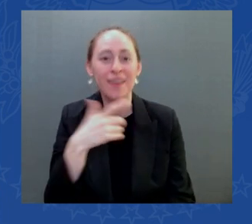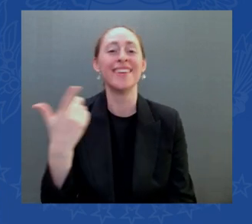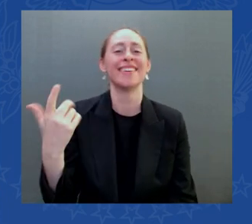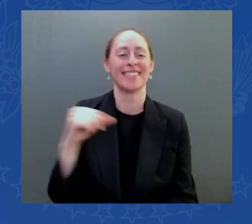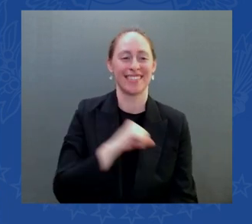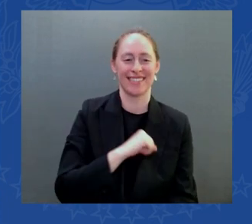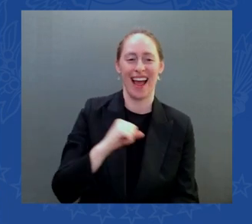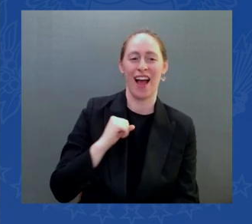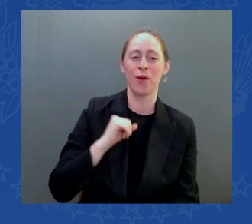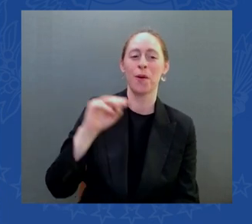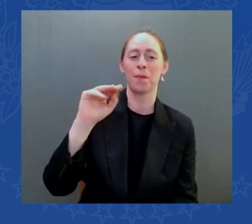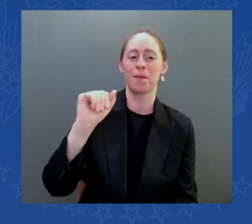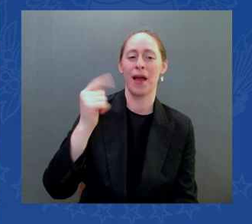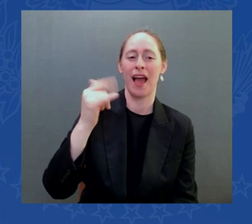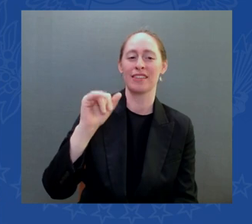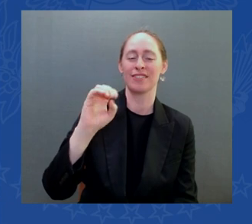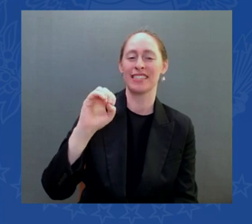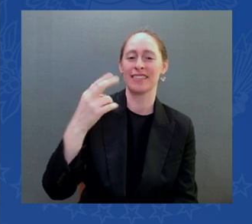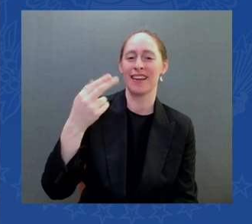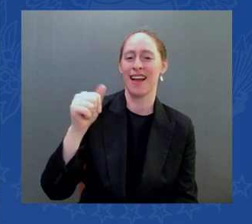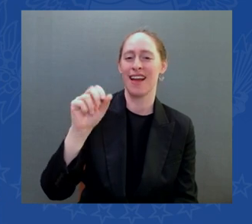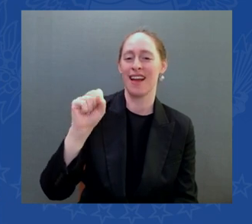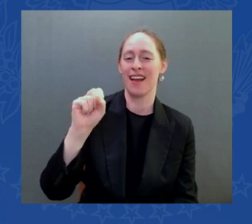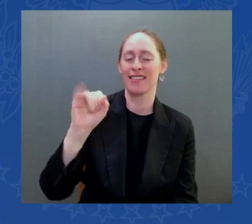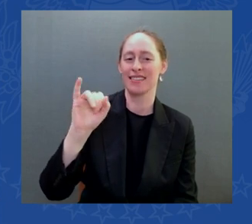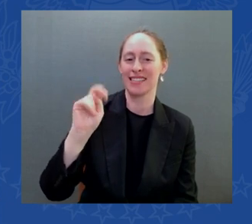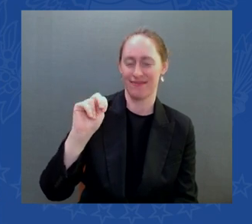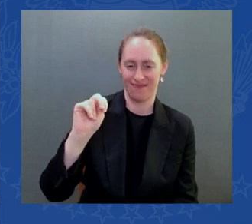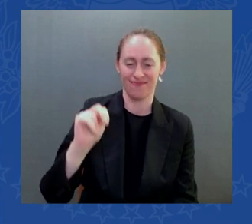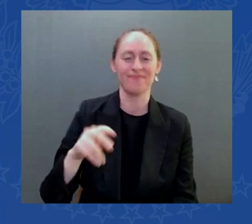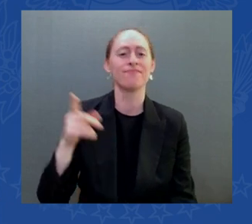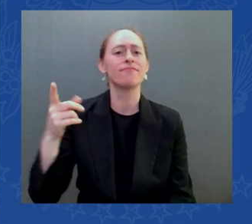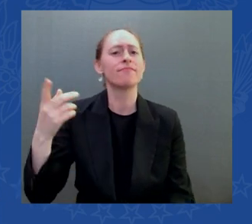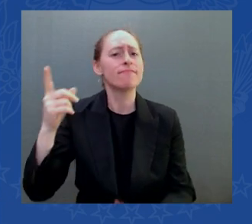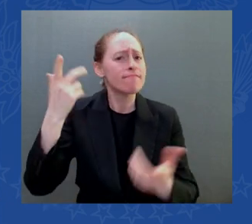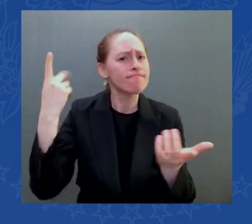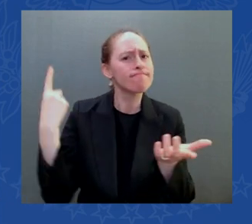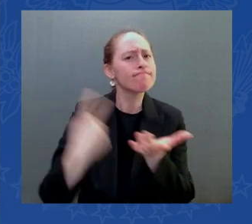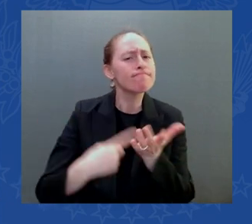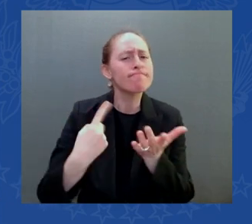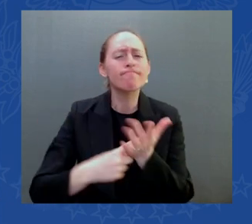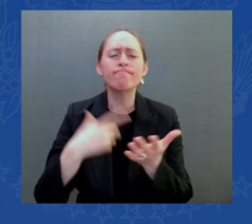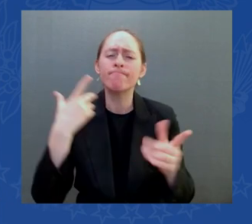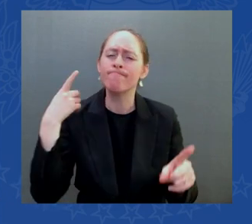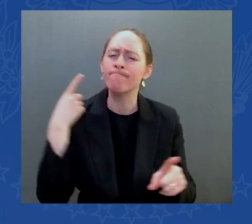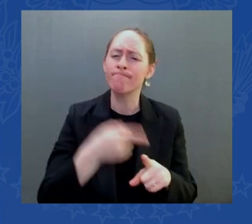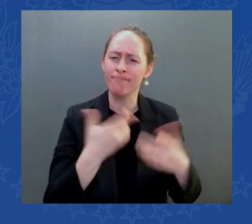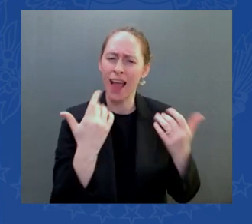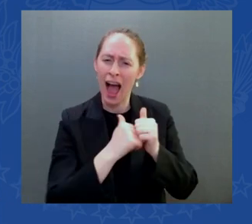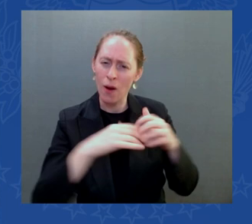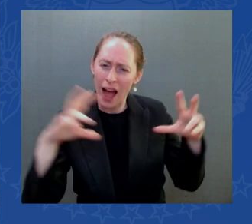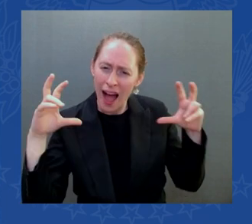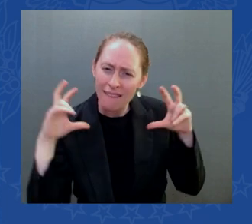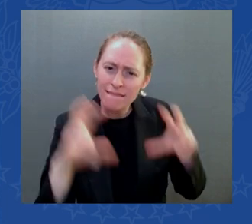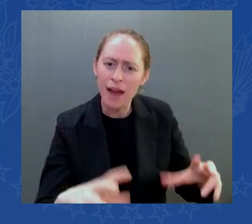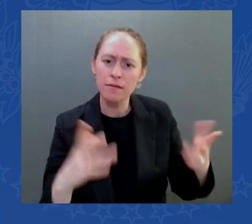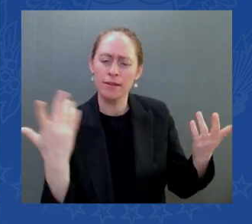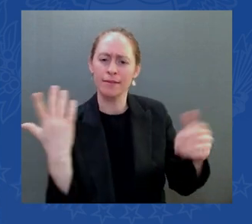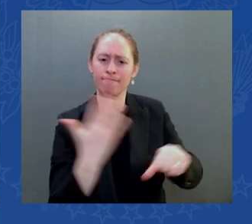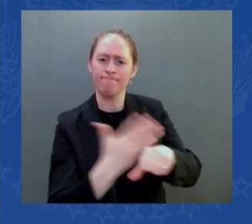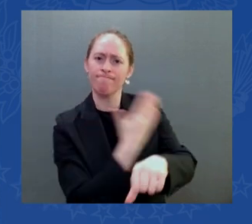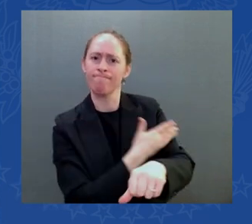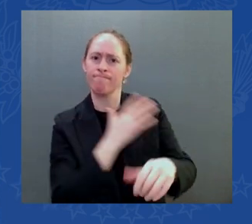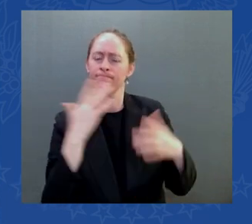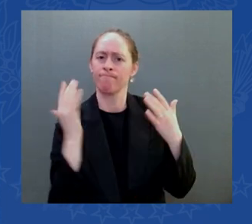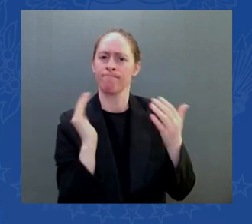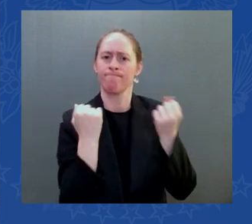to modernize this port and create jobs and bring down the cost for families in the region of everyday life Maggie was